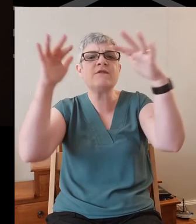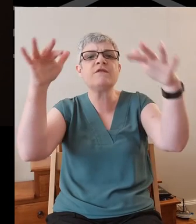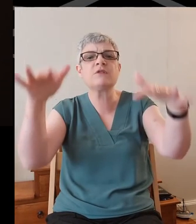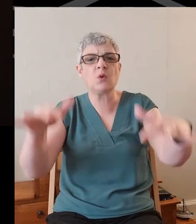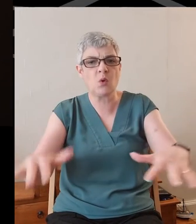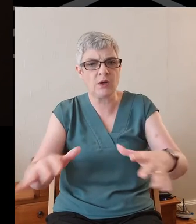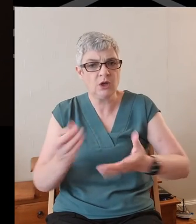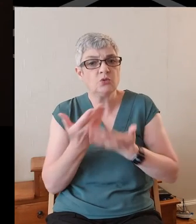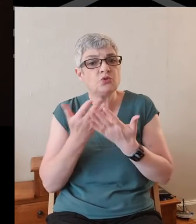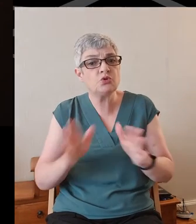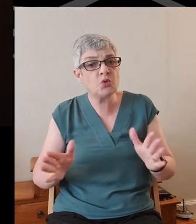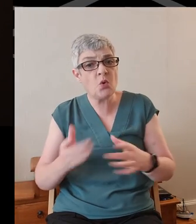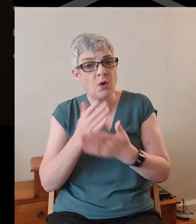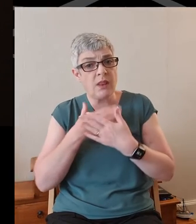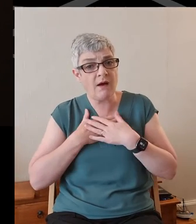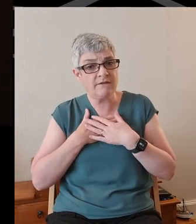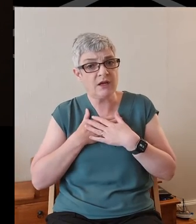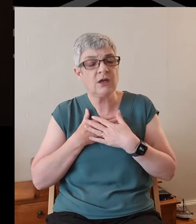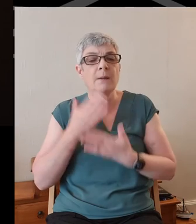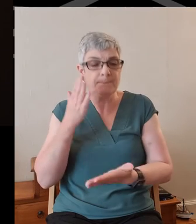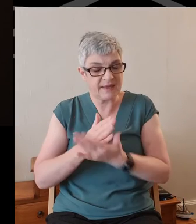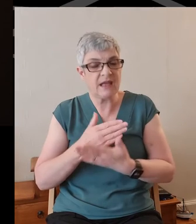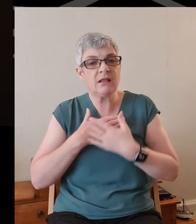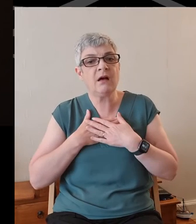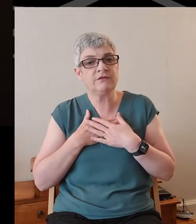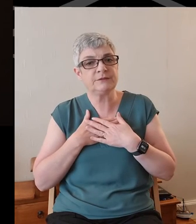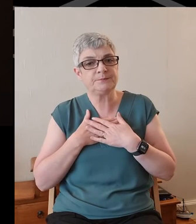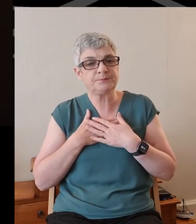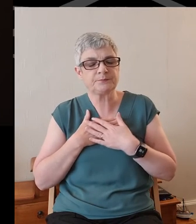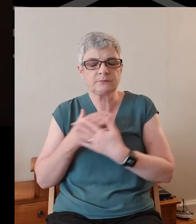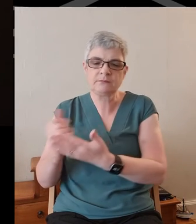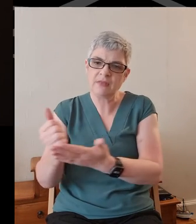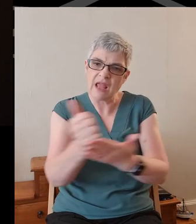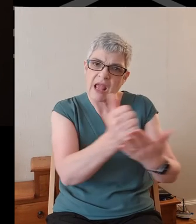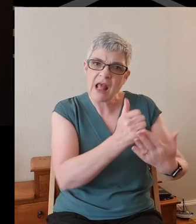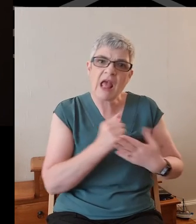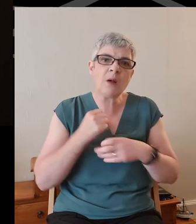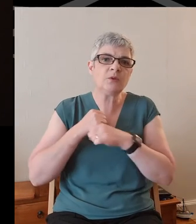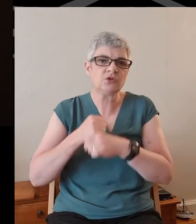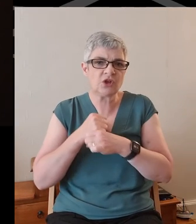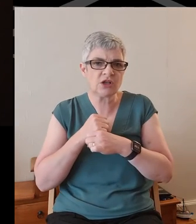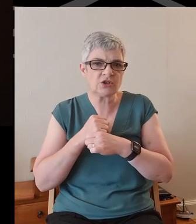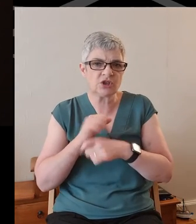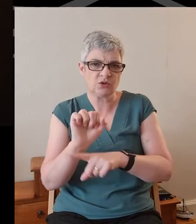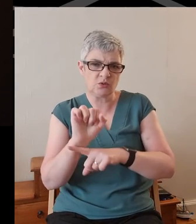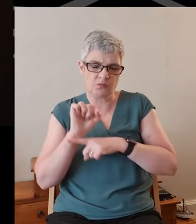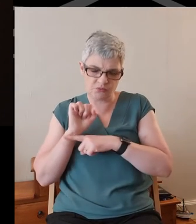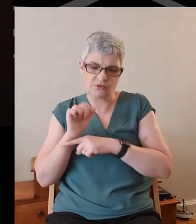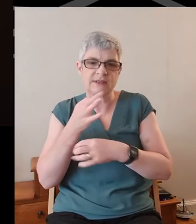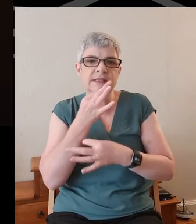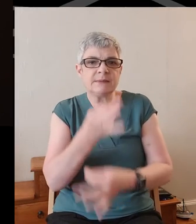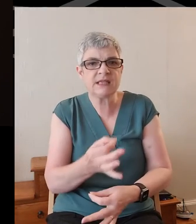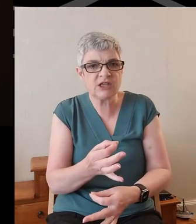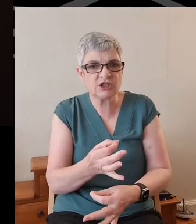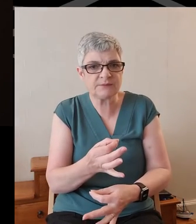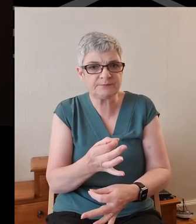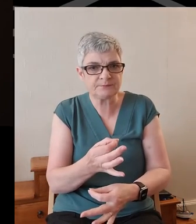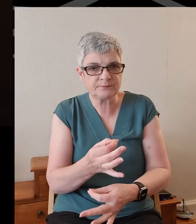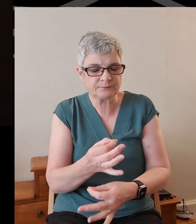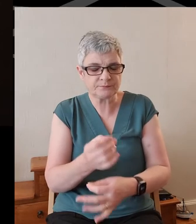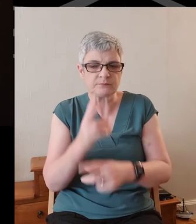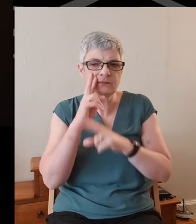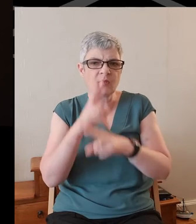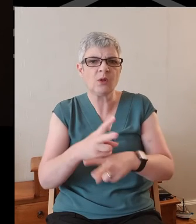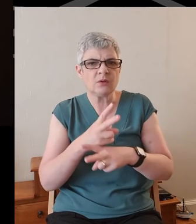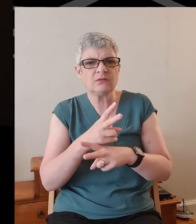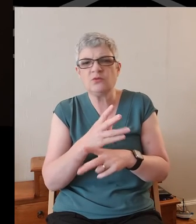show love, to be love. Help your church to resist the temptations, to look after self